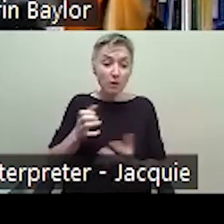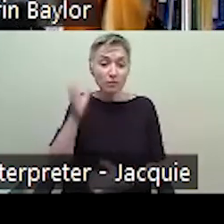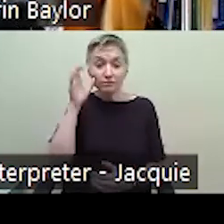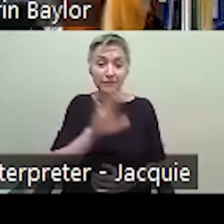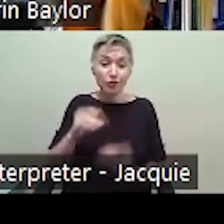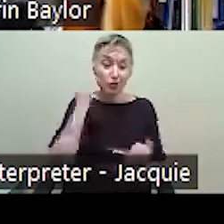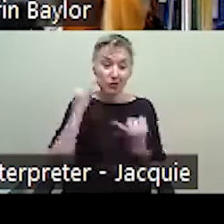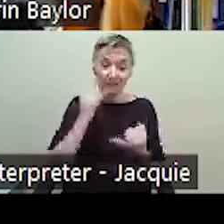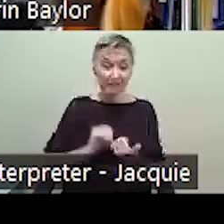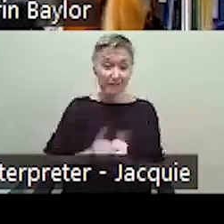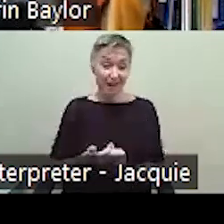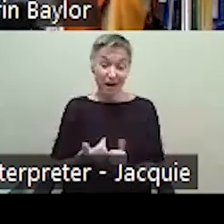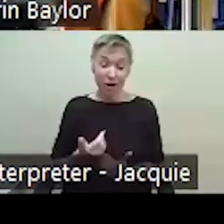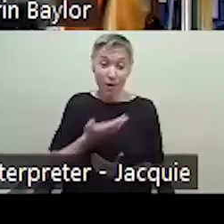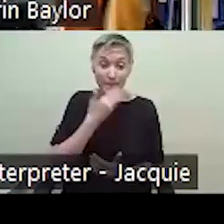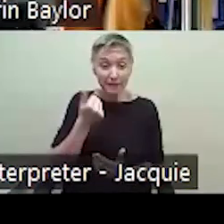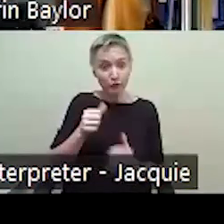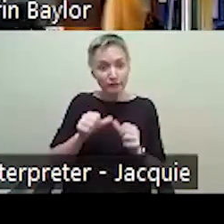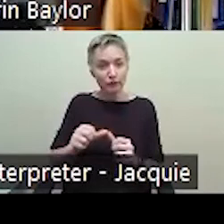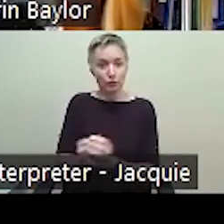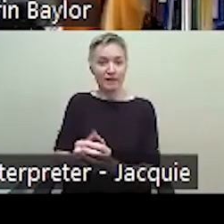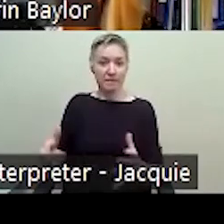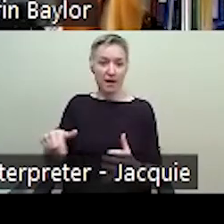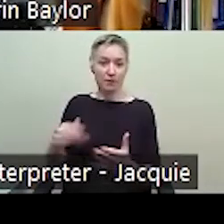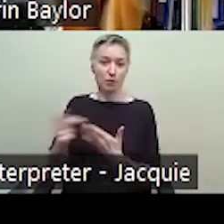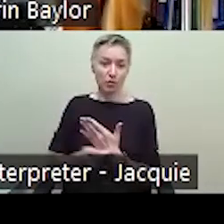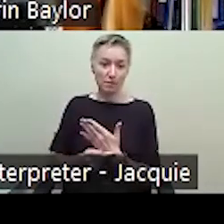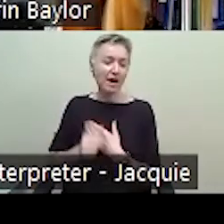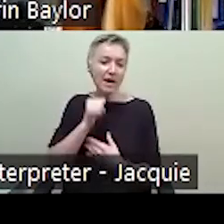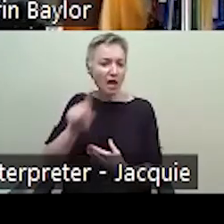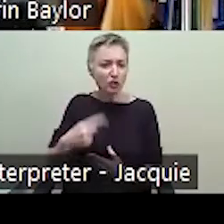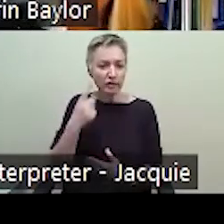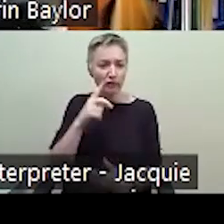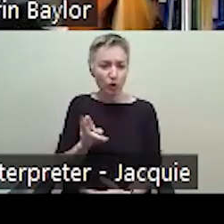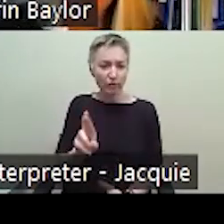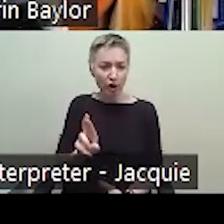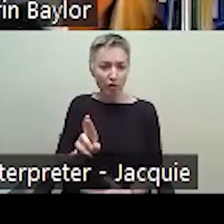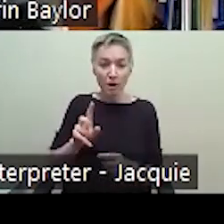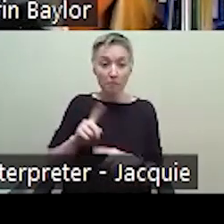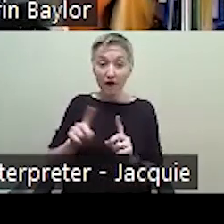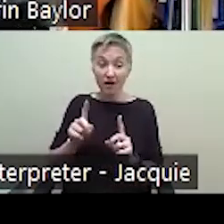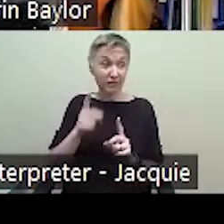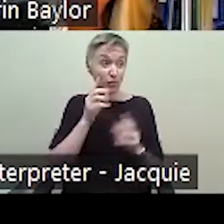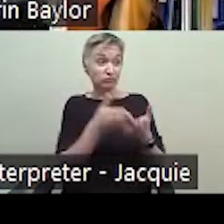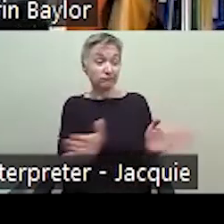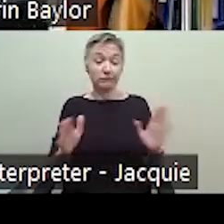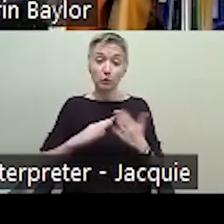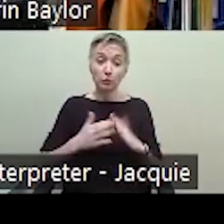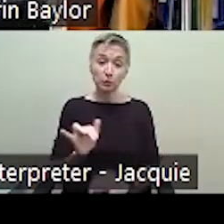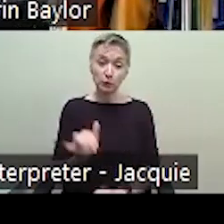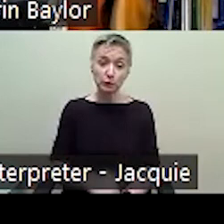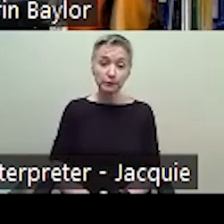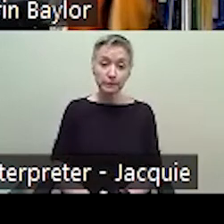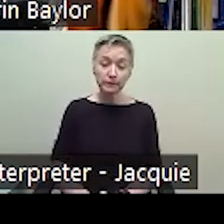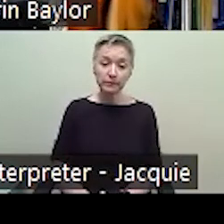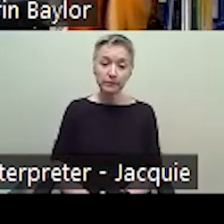can, um, continue to expand this, uh, not just across our university, but throughout our community. So